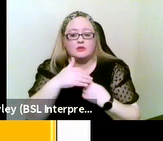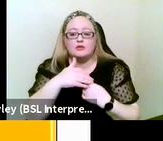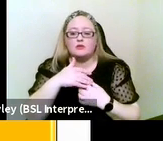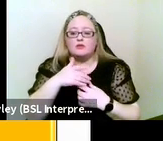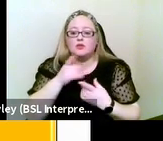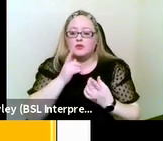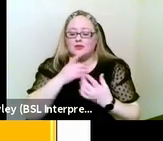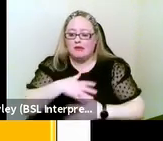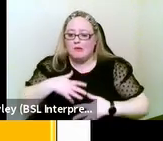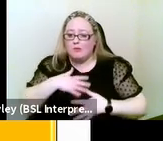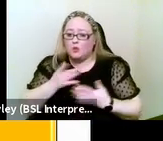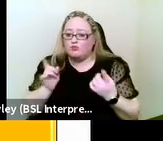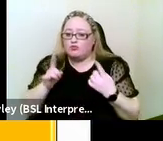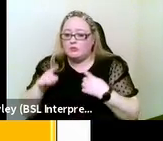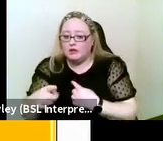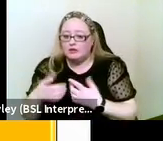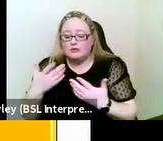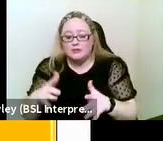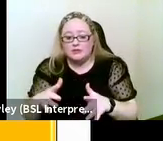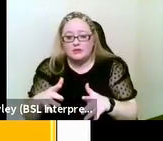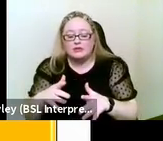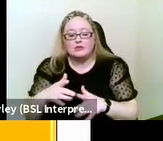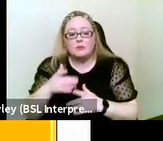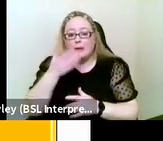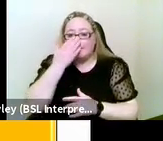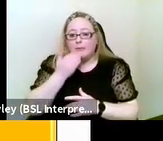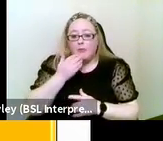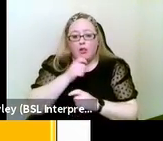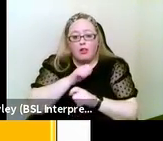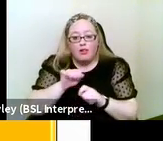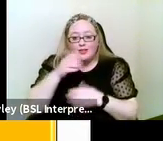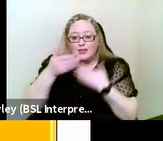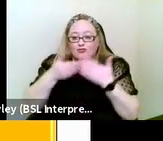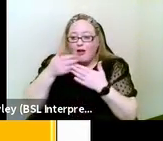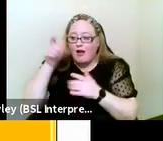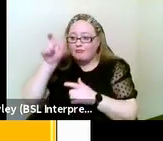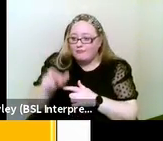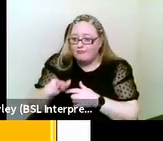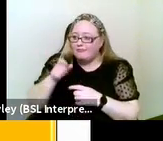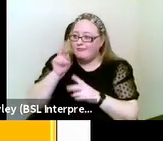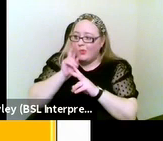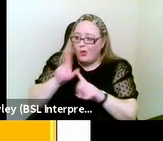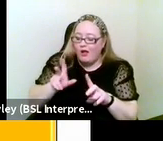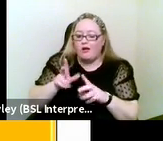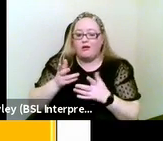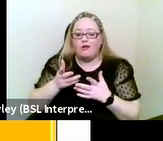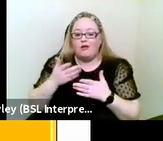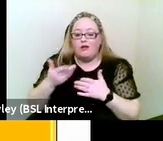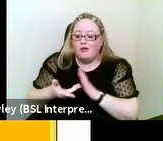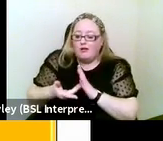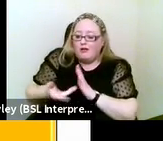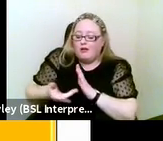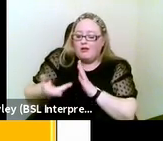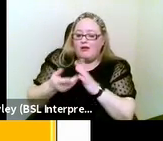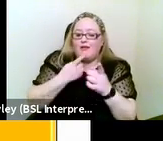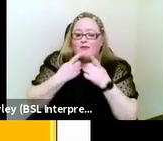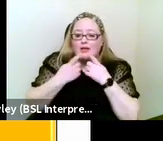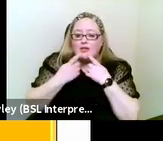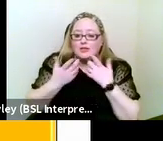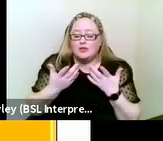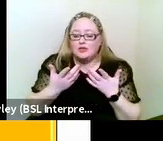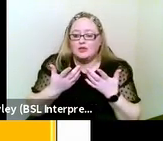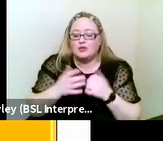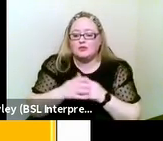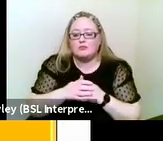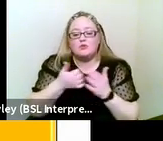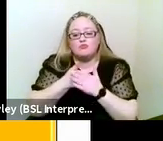responses, descriptions of people, and other additional information going on that would ordinarily be